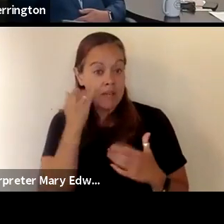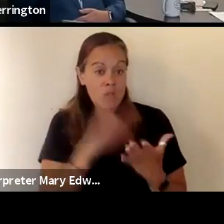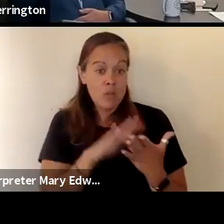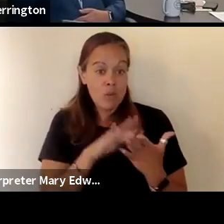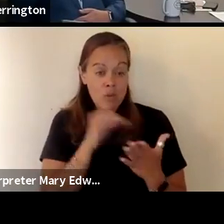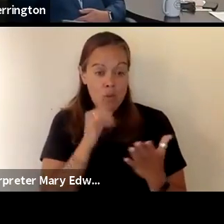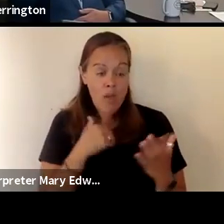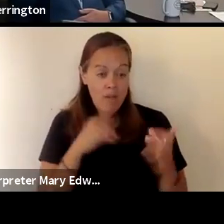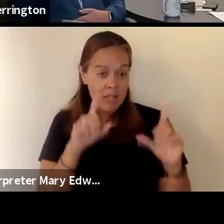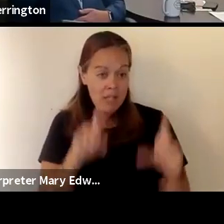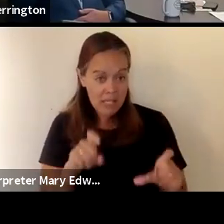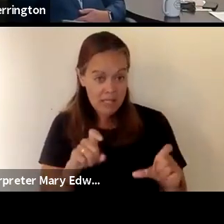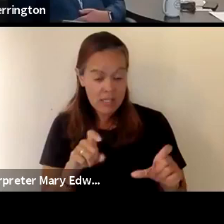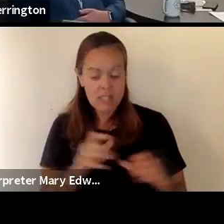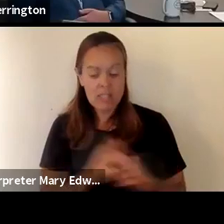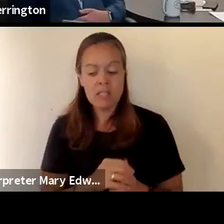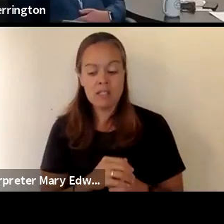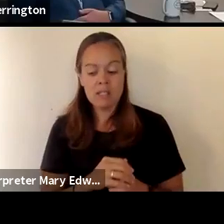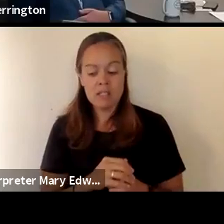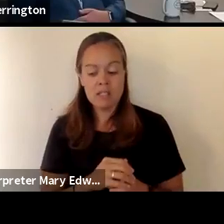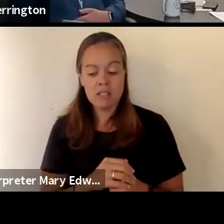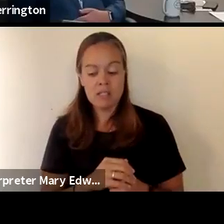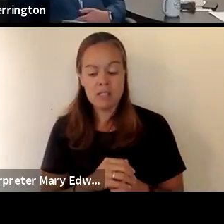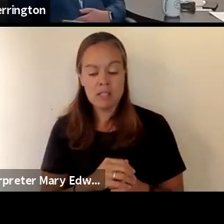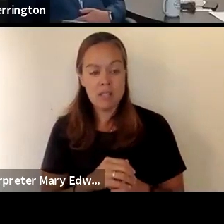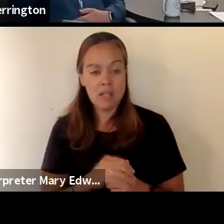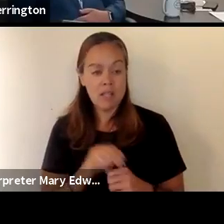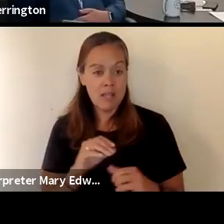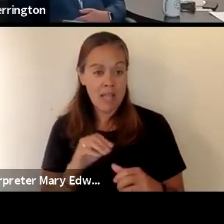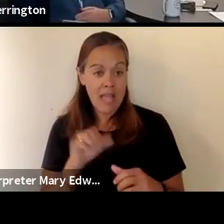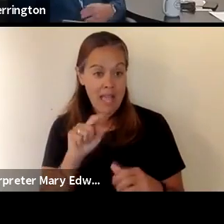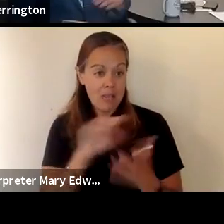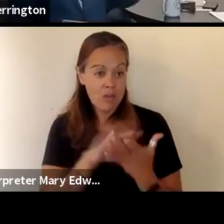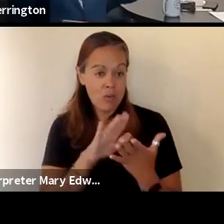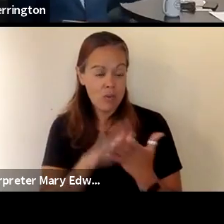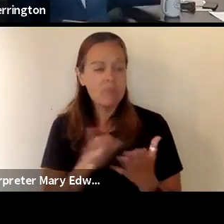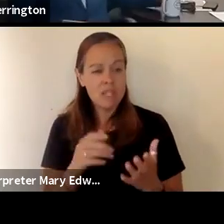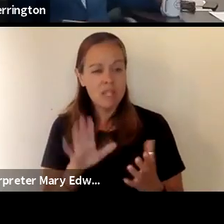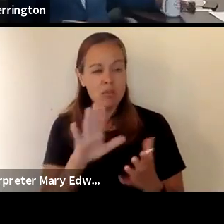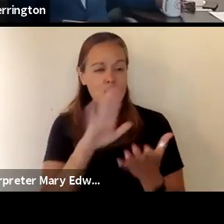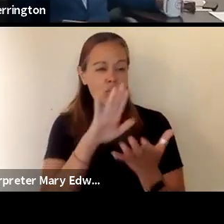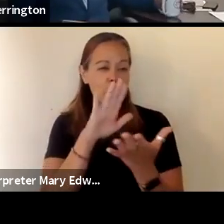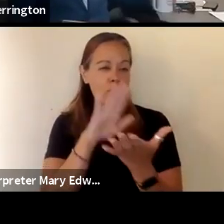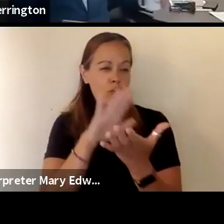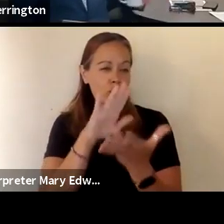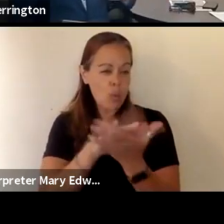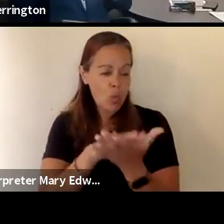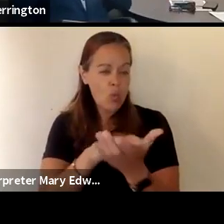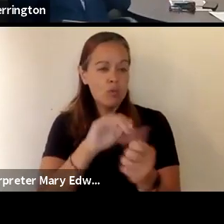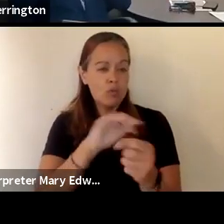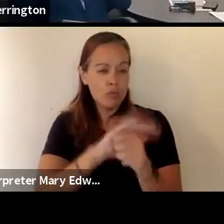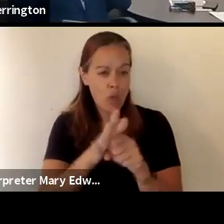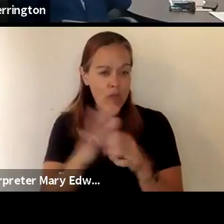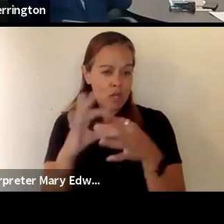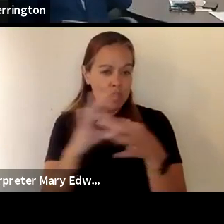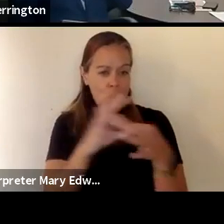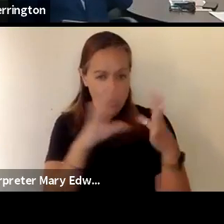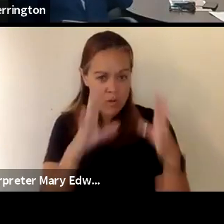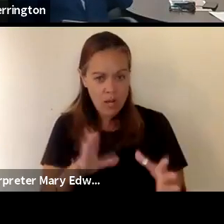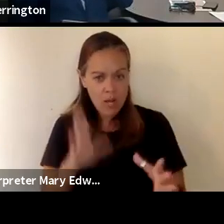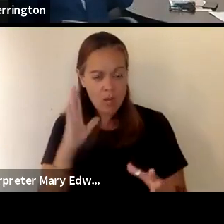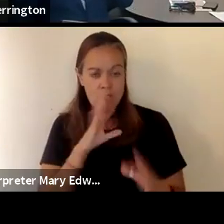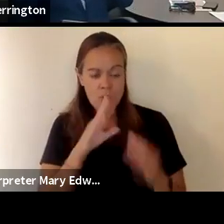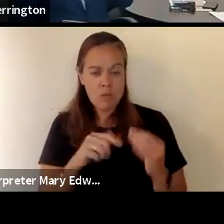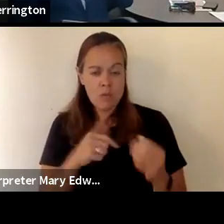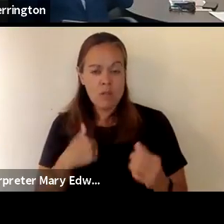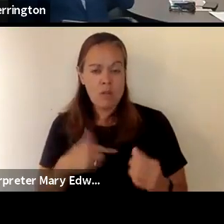have testing on site um and that is something that your school's covid coordinator would speak to um us the